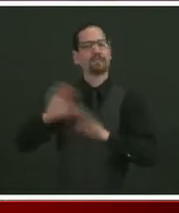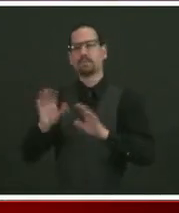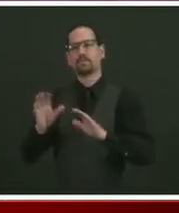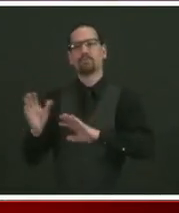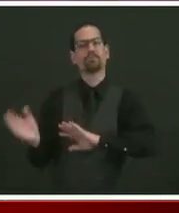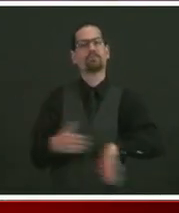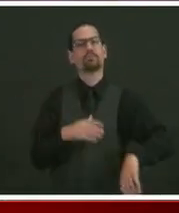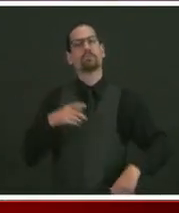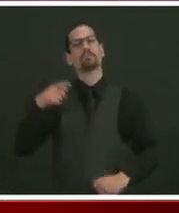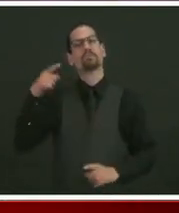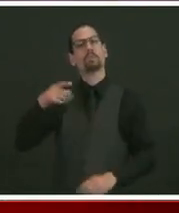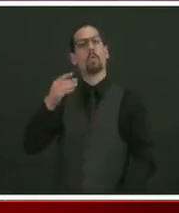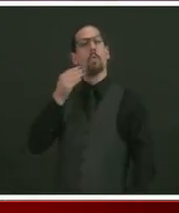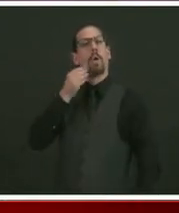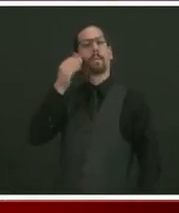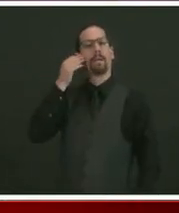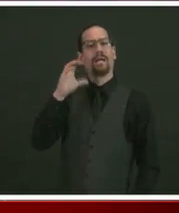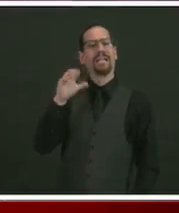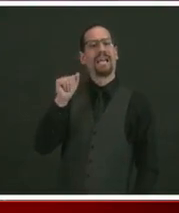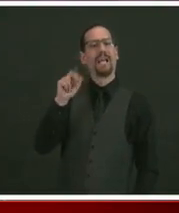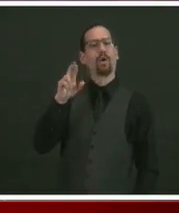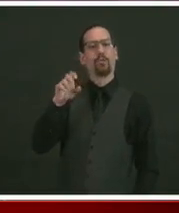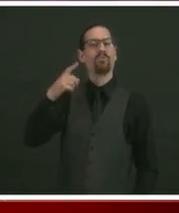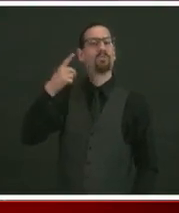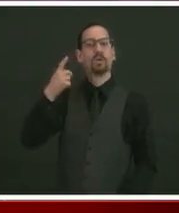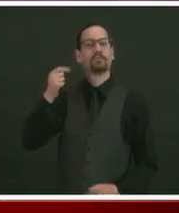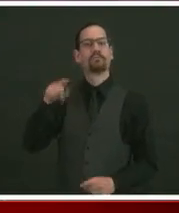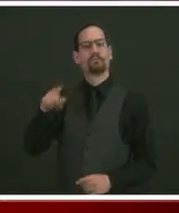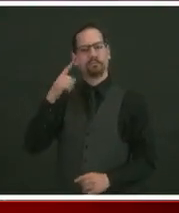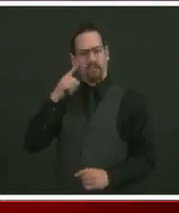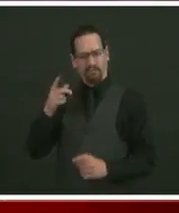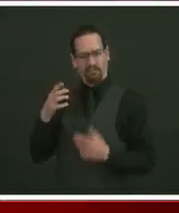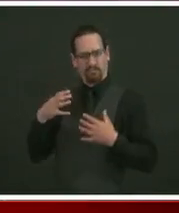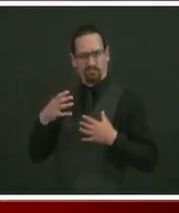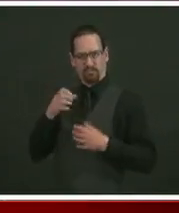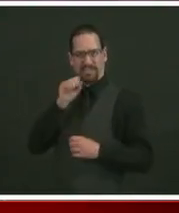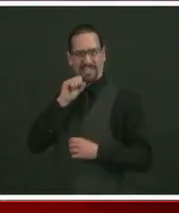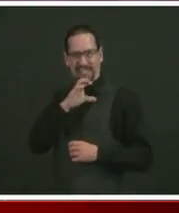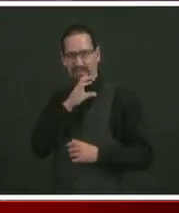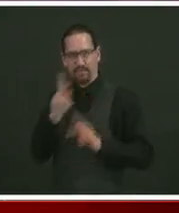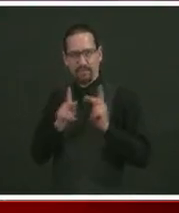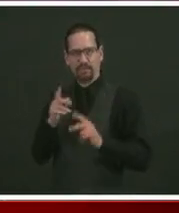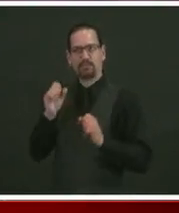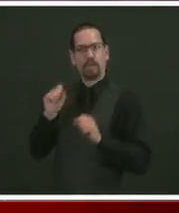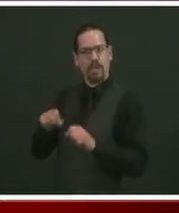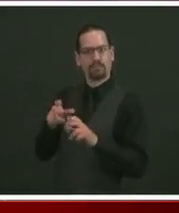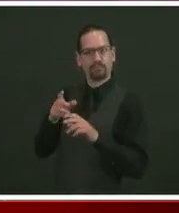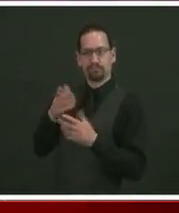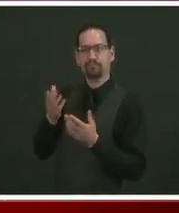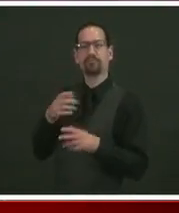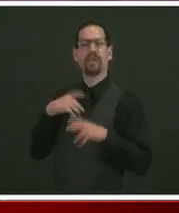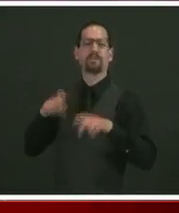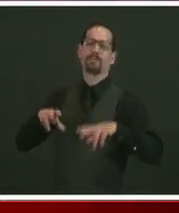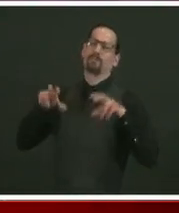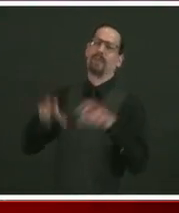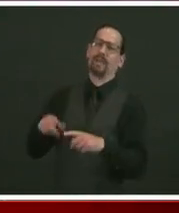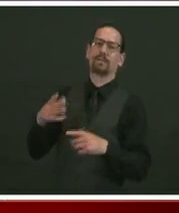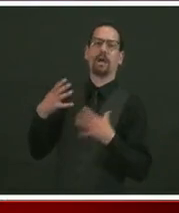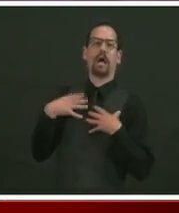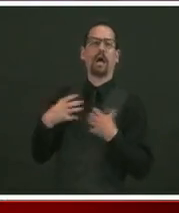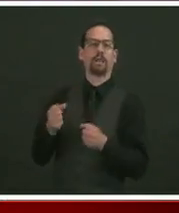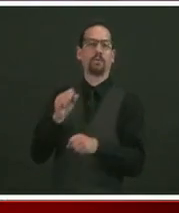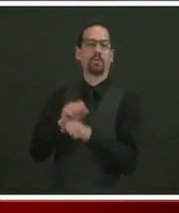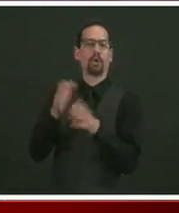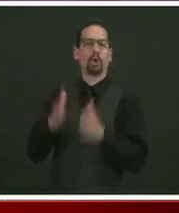our seniors, investing in our frontline workers, making health care rooted in the community and